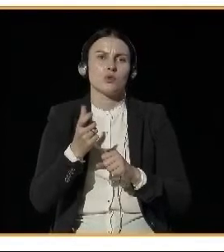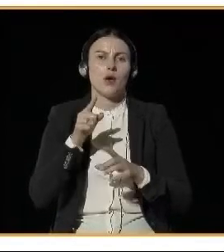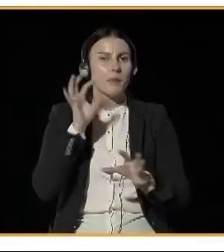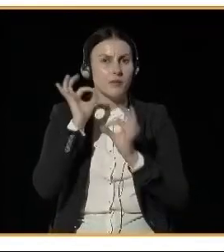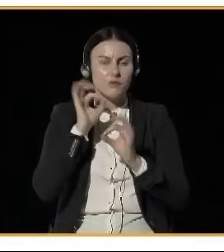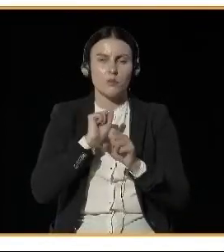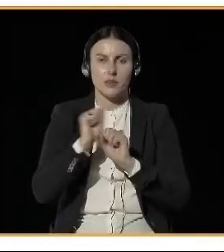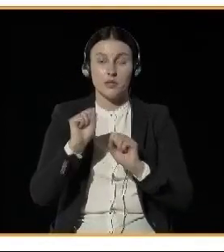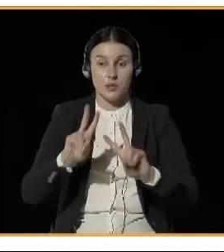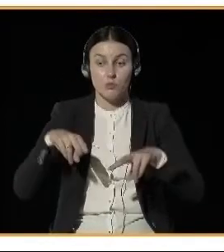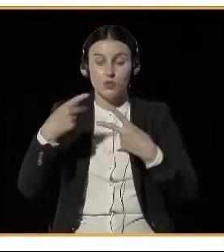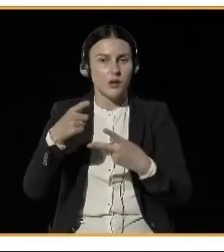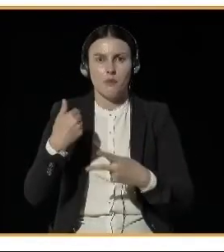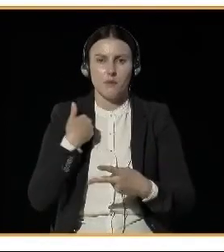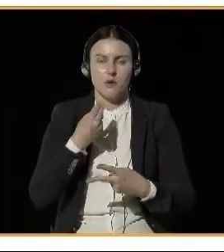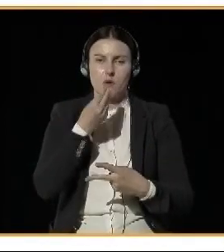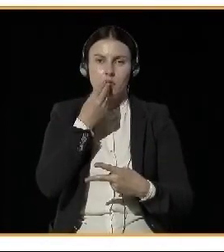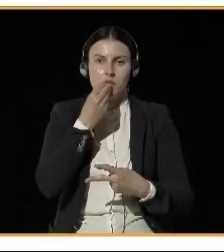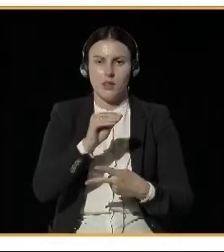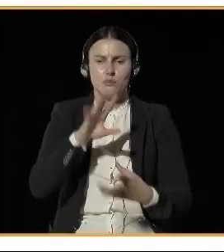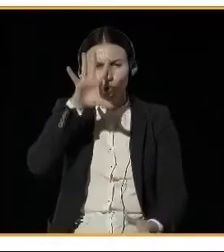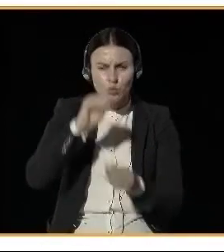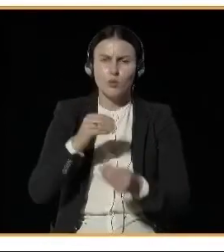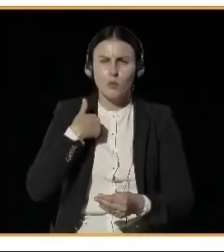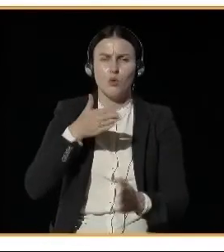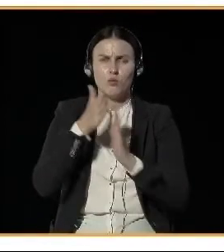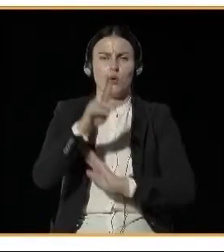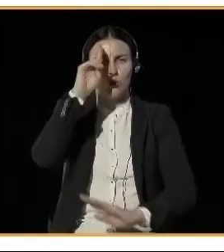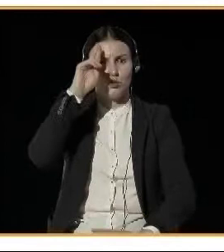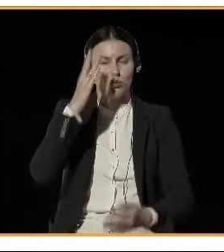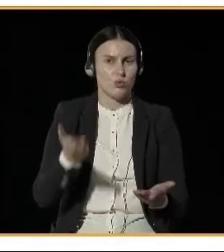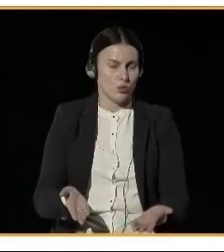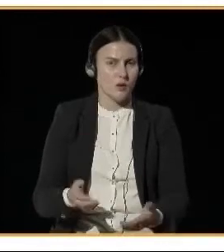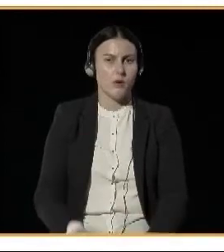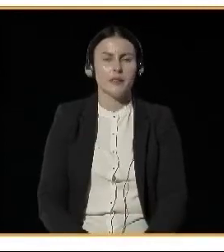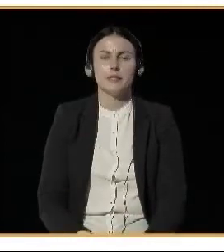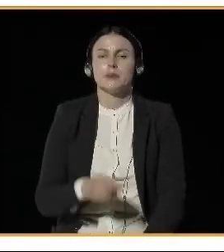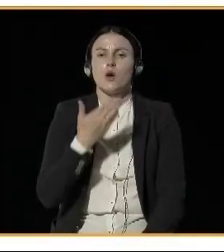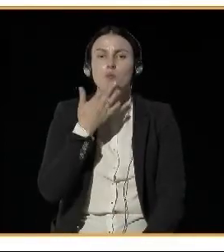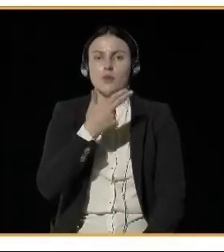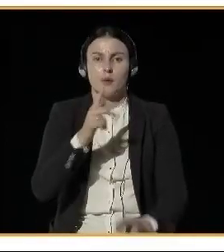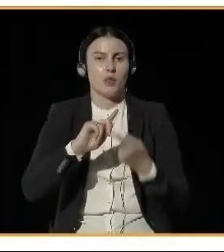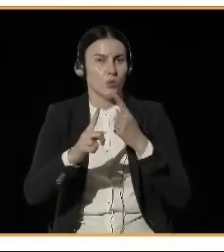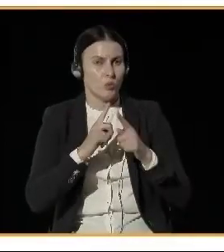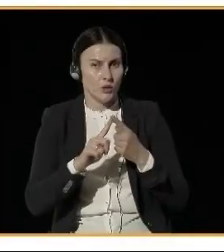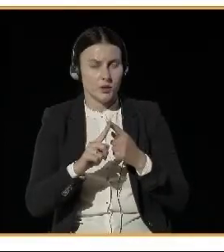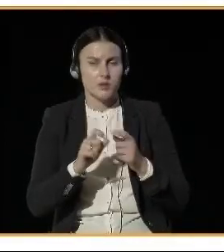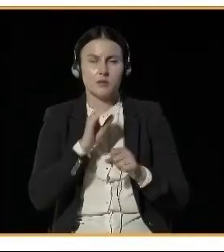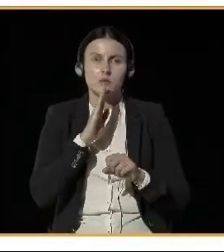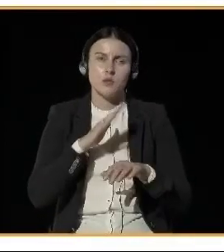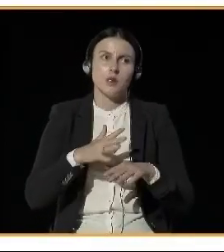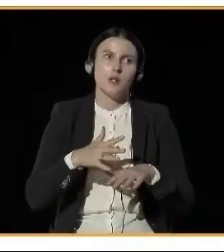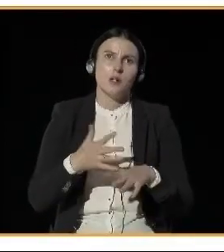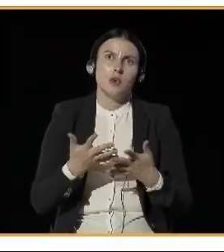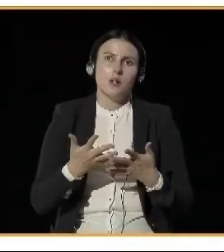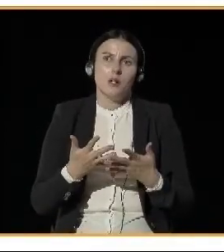What is important when talking about the policy is that the local and national